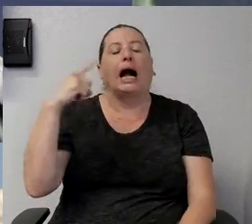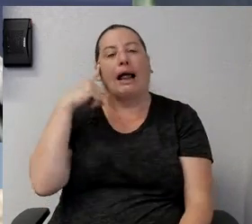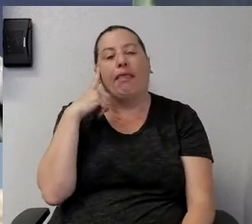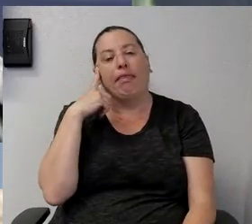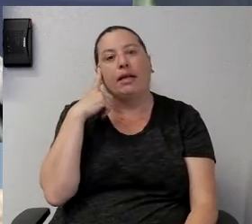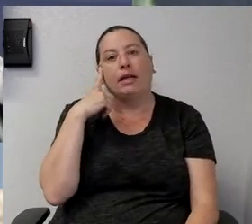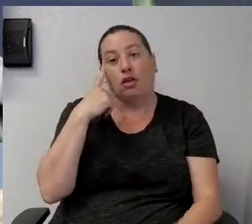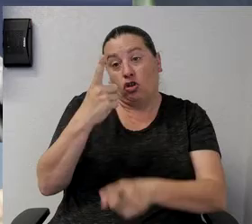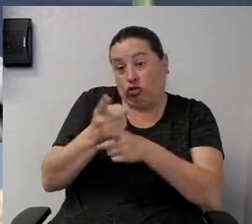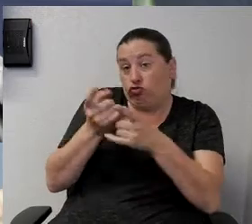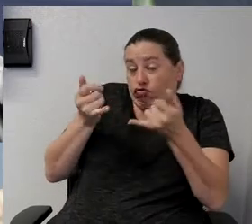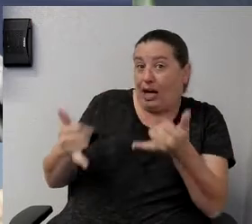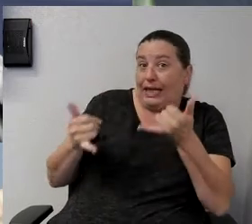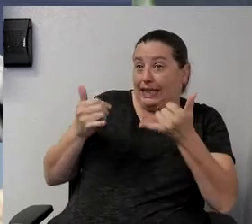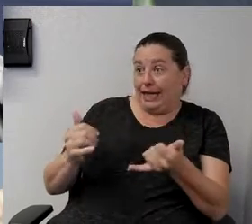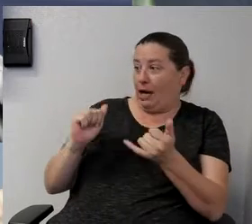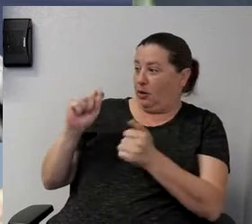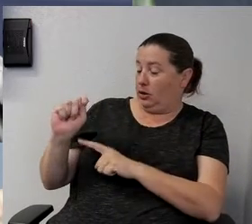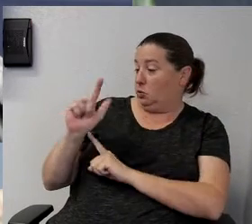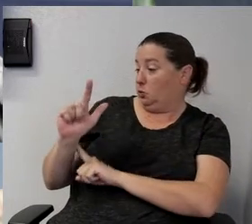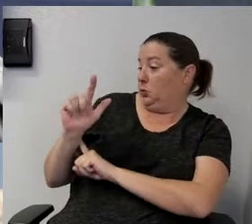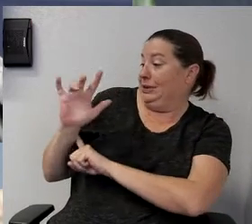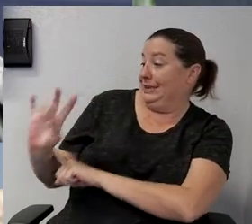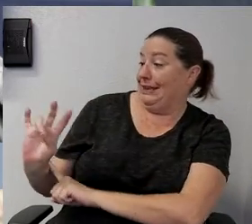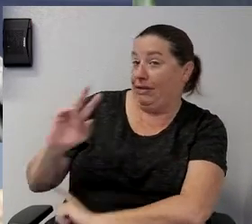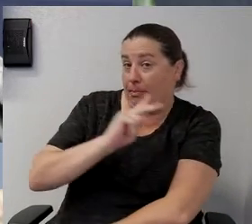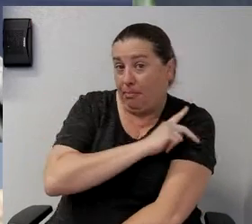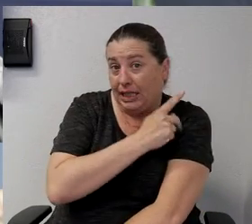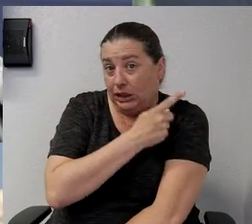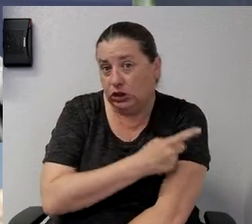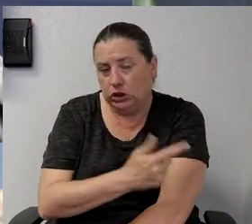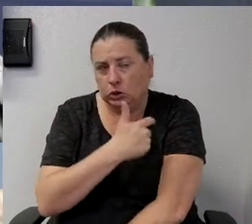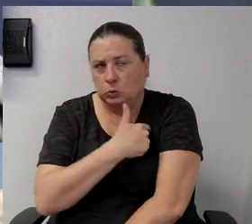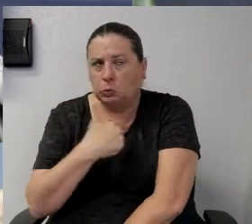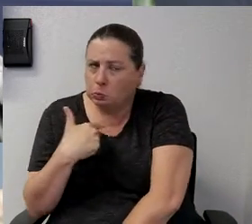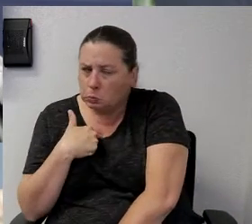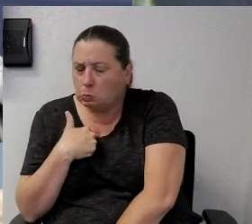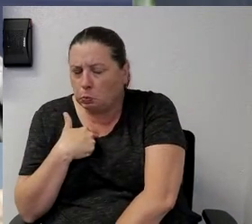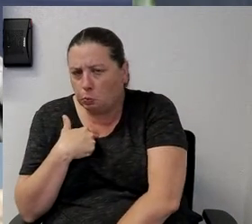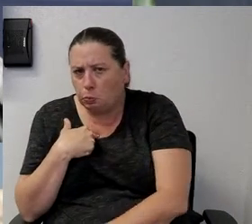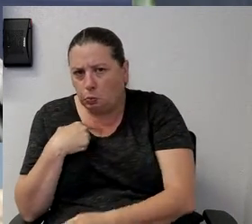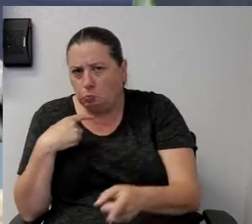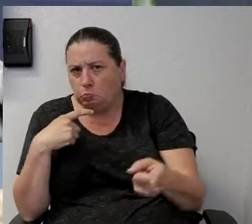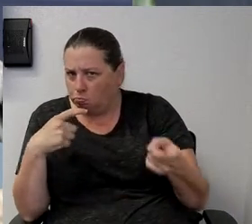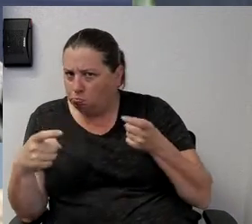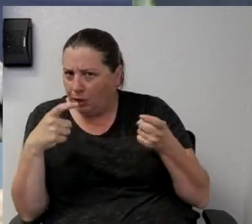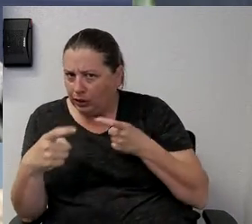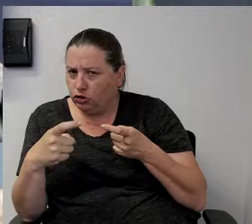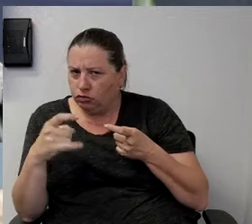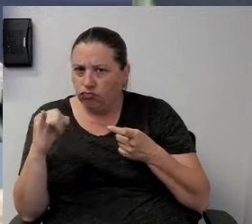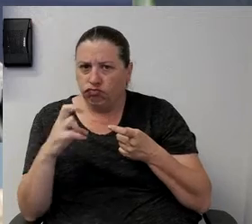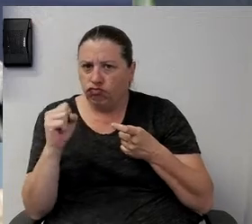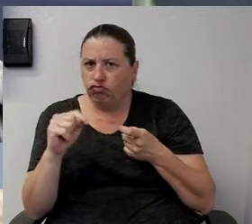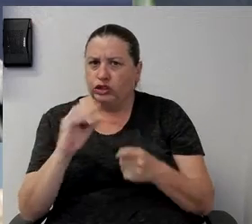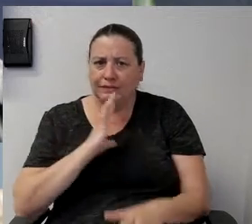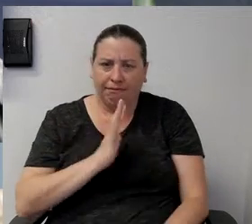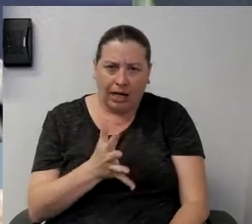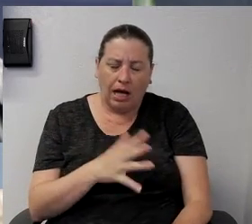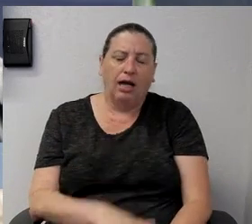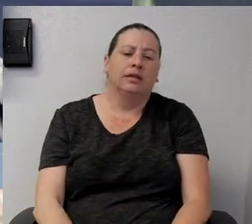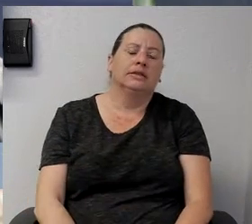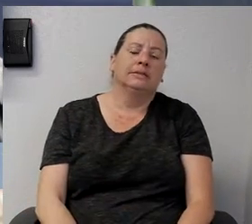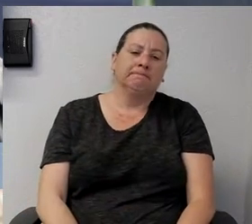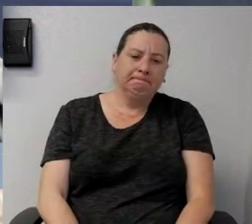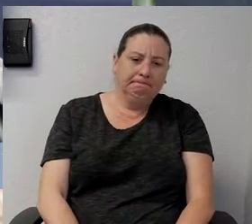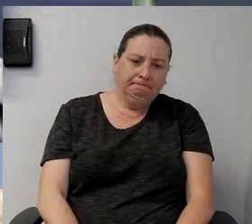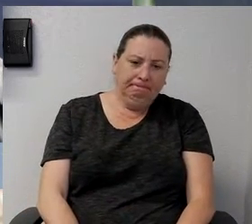you know right now at 27 patients we're managing just fine but